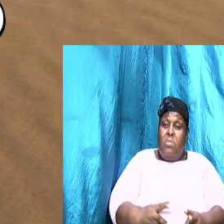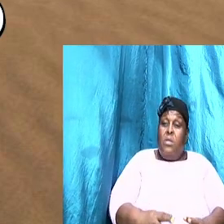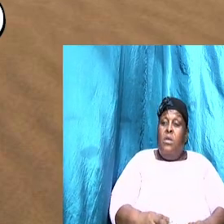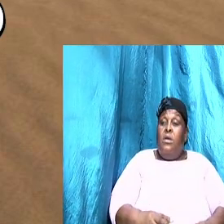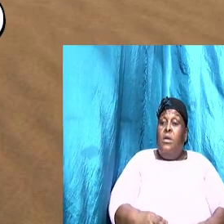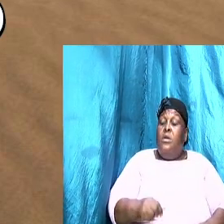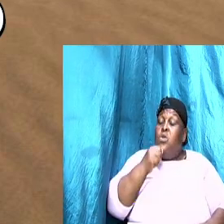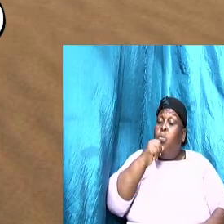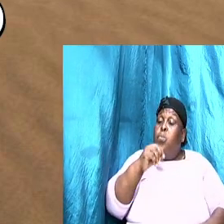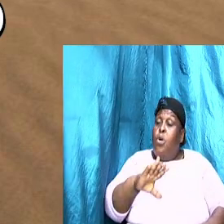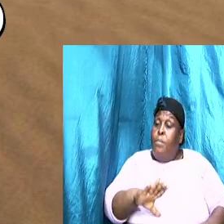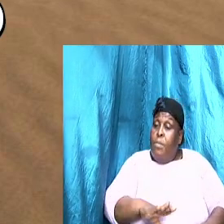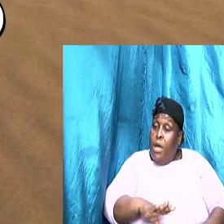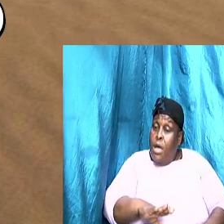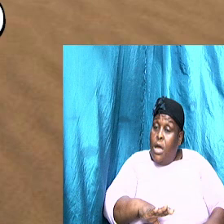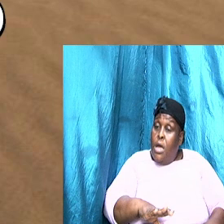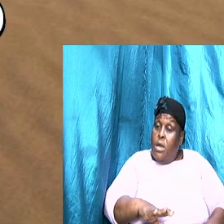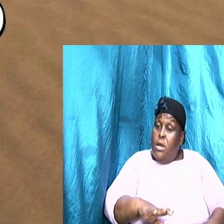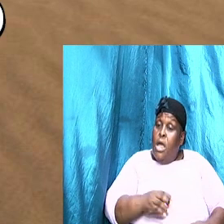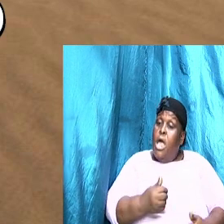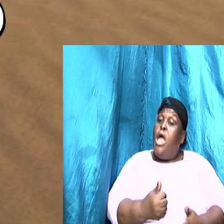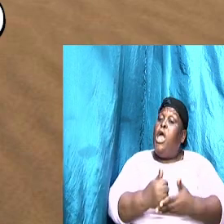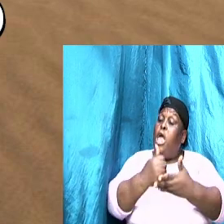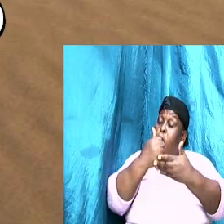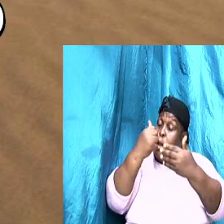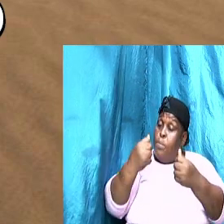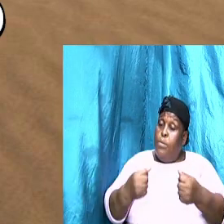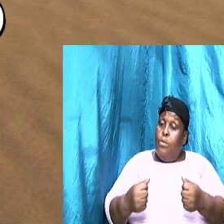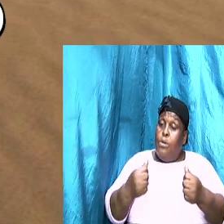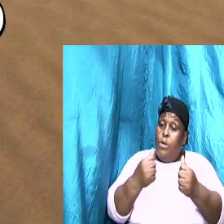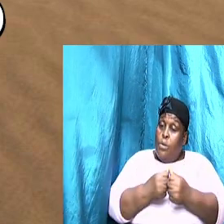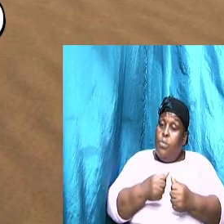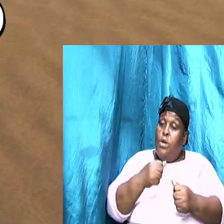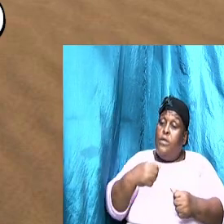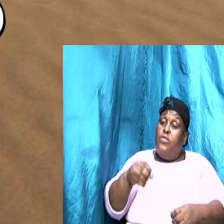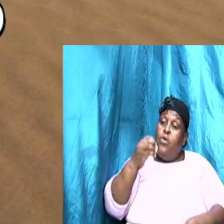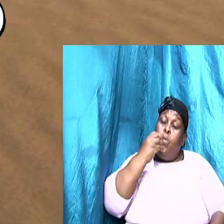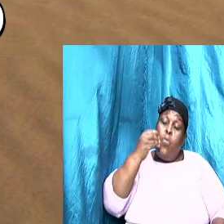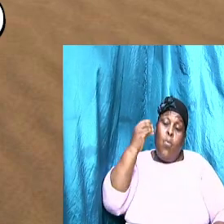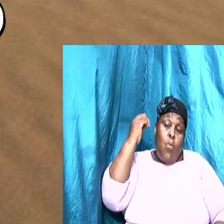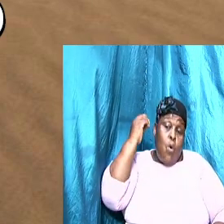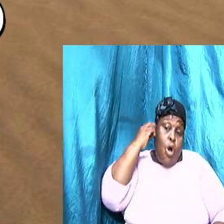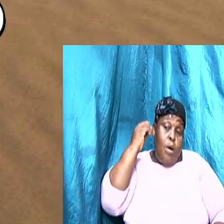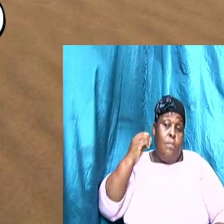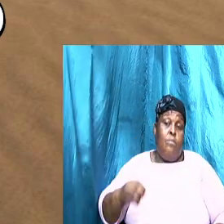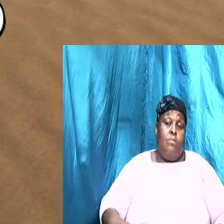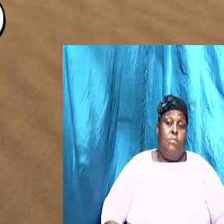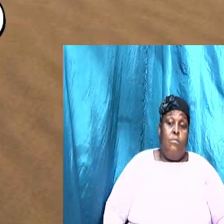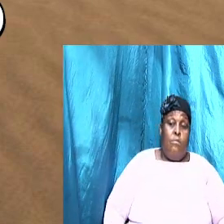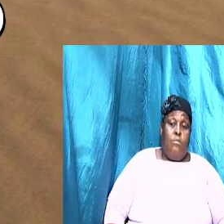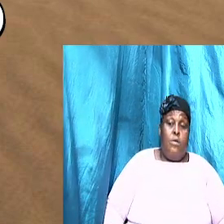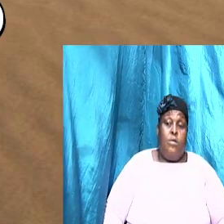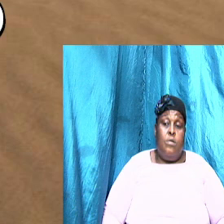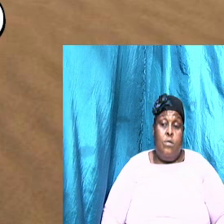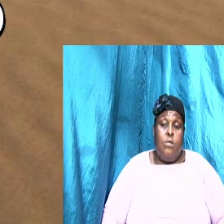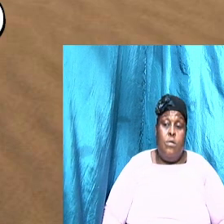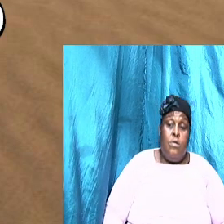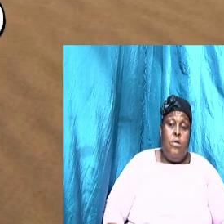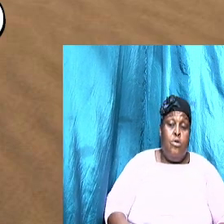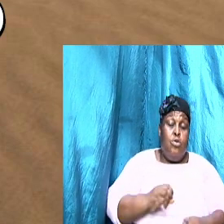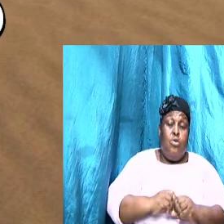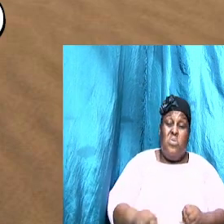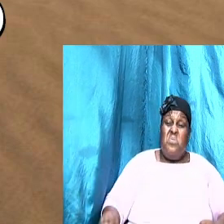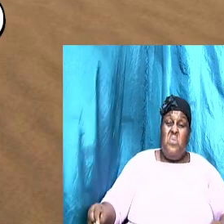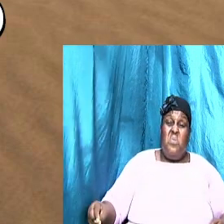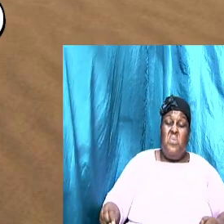she has something to offer to the relationship don't bash her and think that she has no worth don't bash her